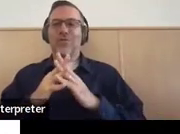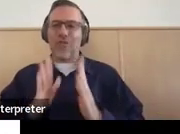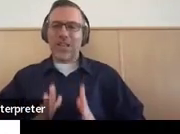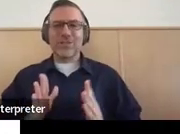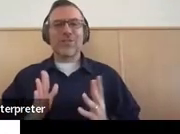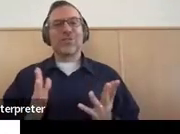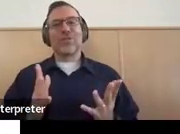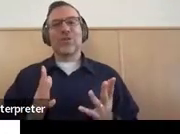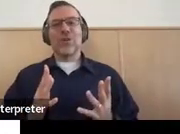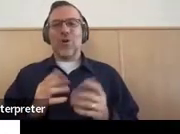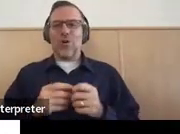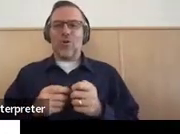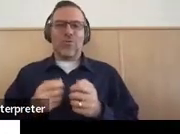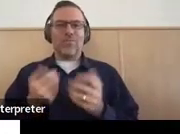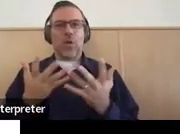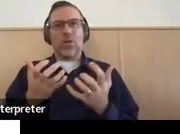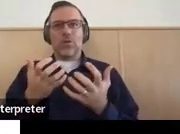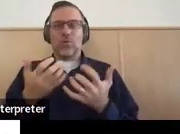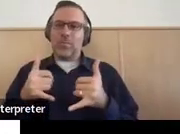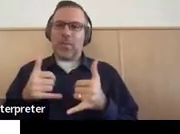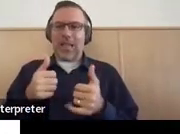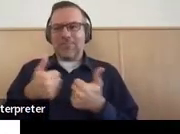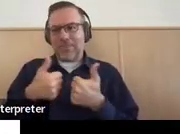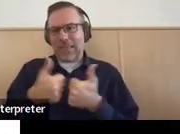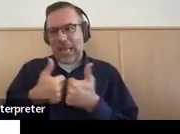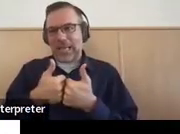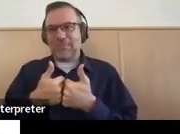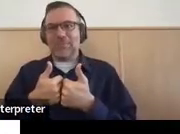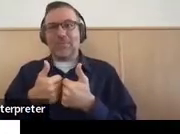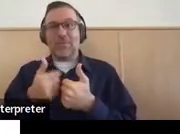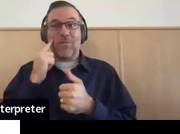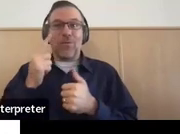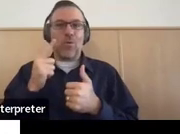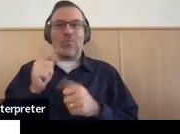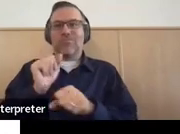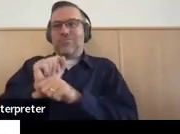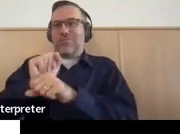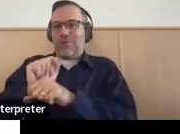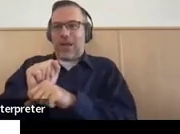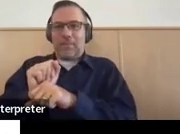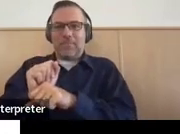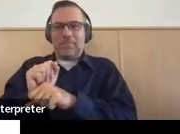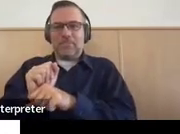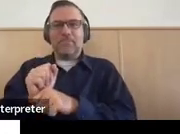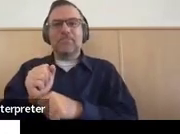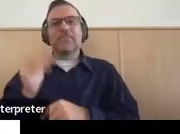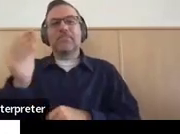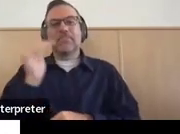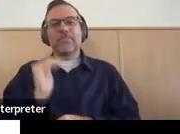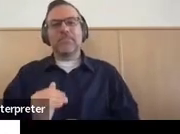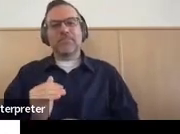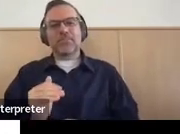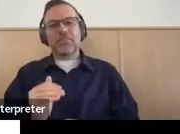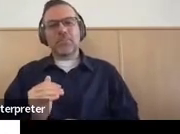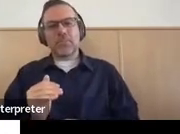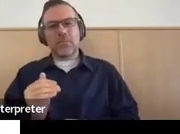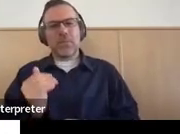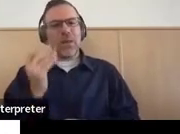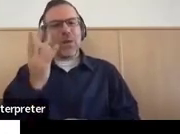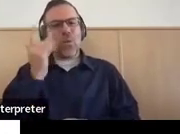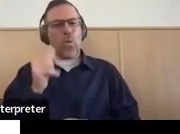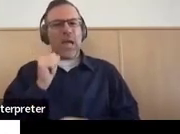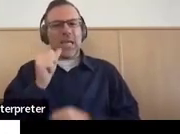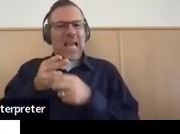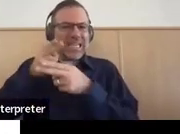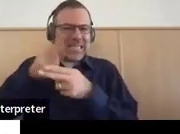like that? Something that might be a little bit unusual or lofty. Why shouldn't we name specific colleges or